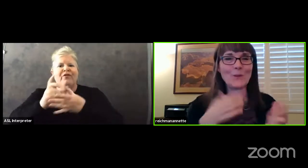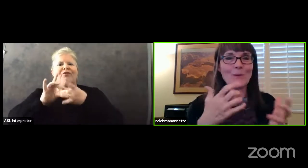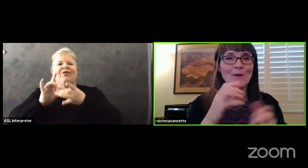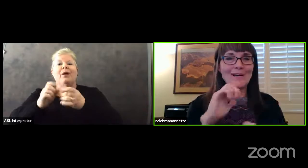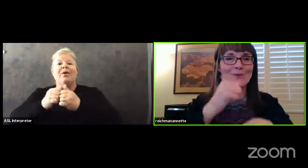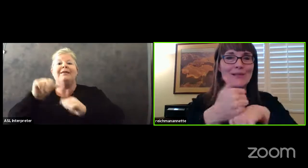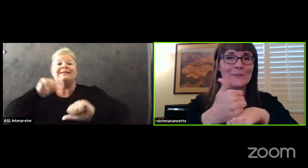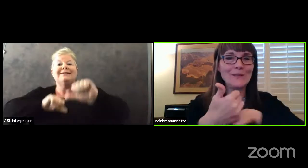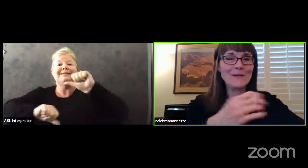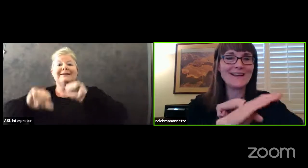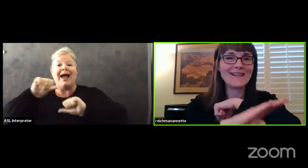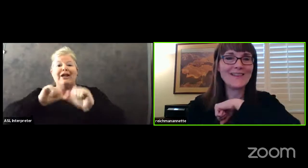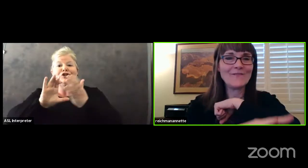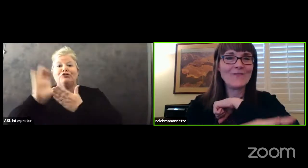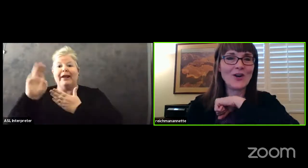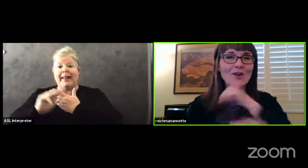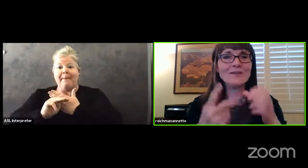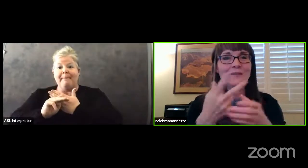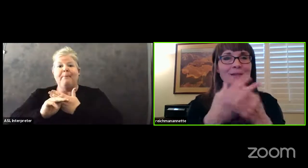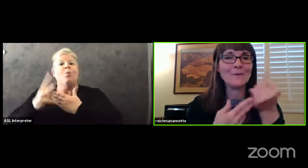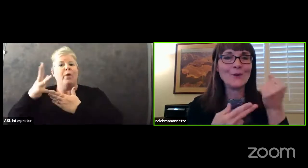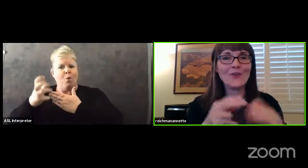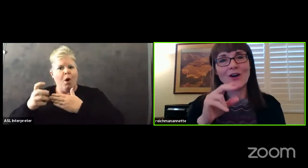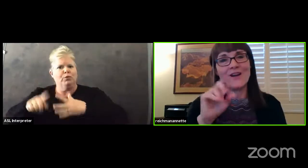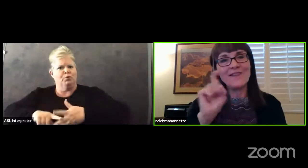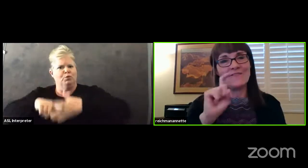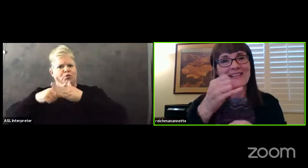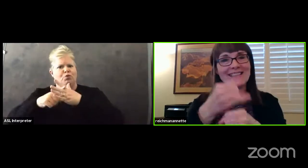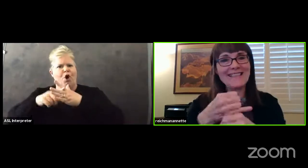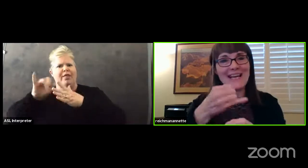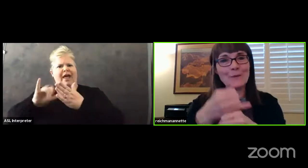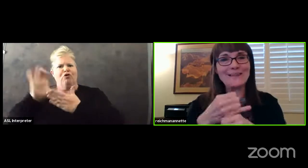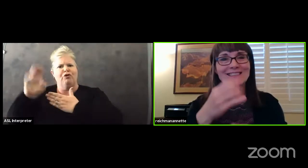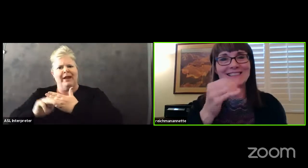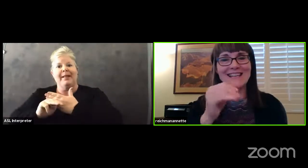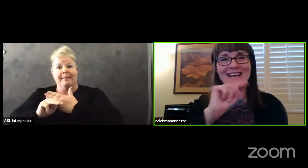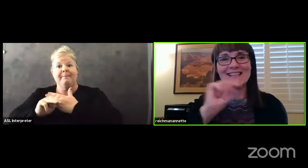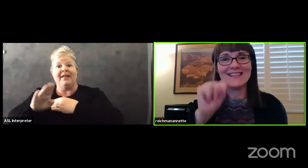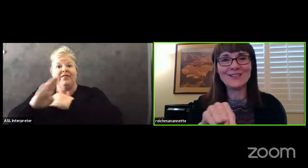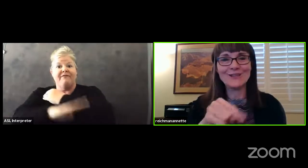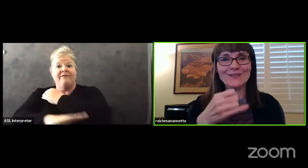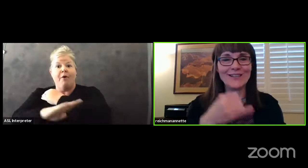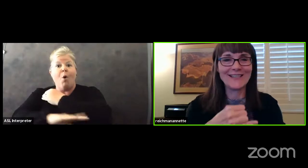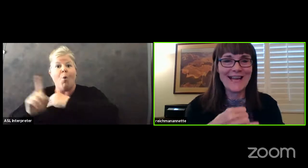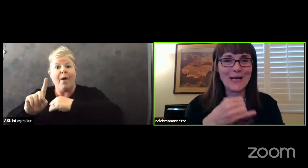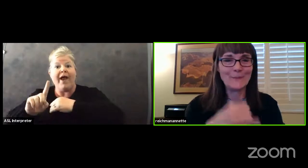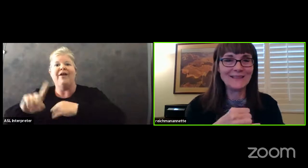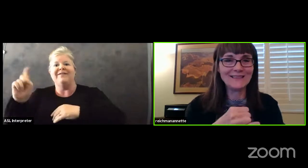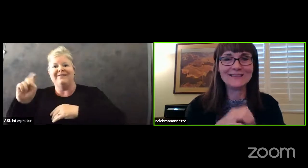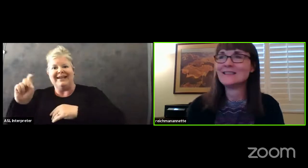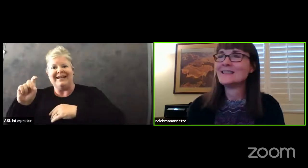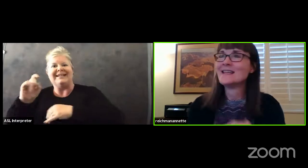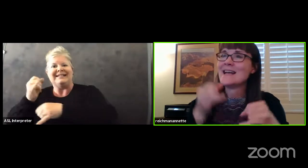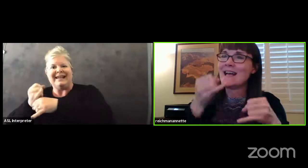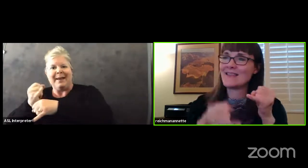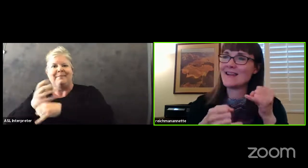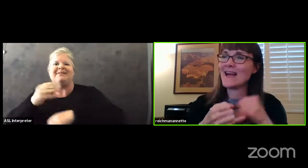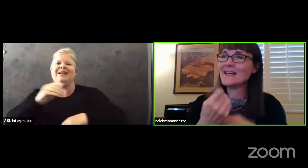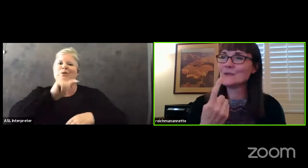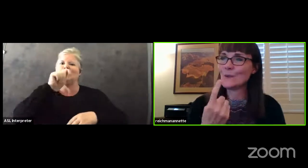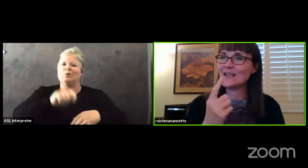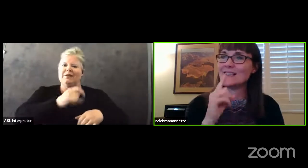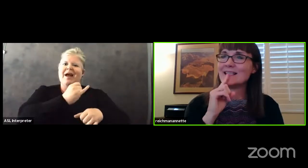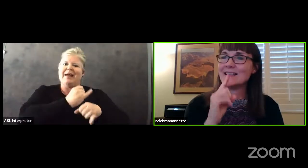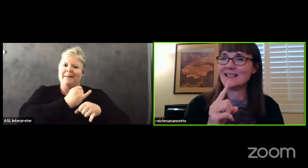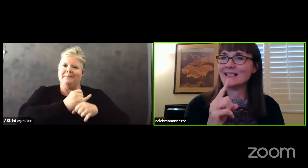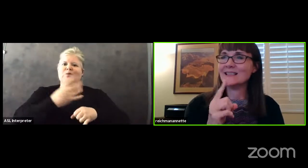that we want to implement in the fall, both on the Phoenix campus and the Tucson campus. And the